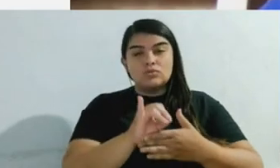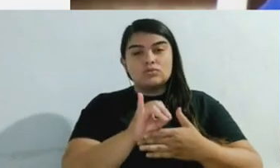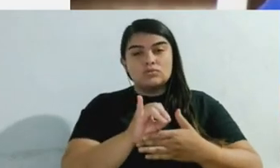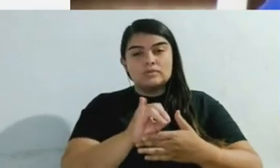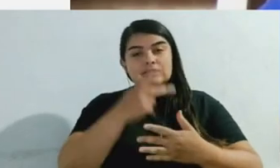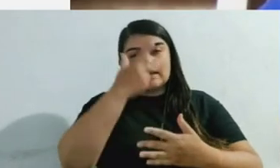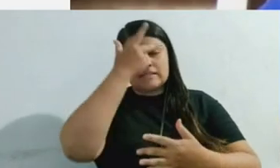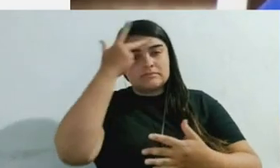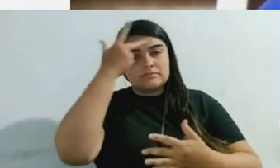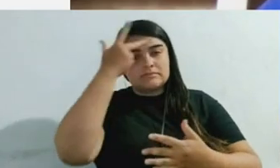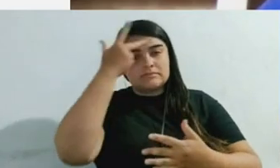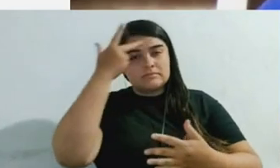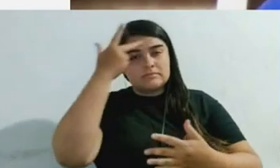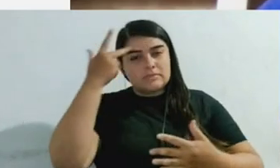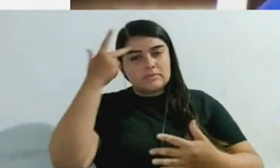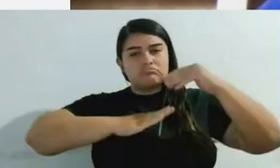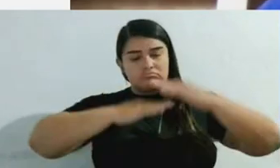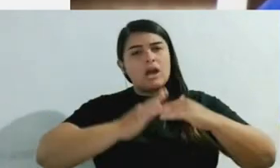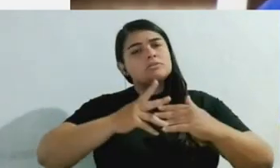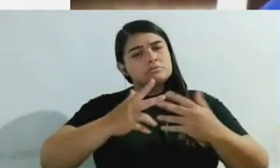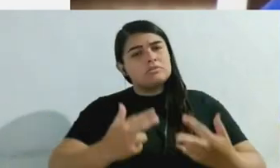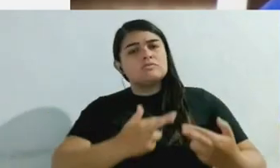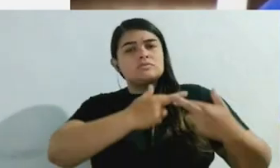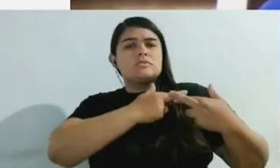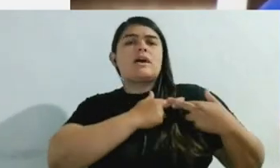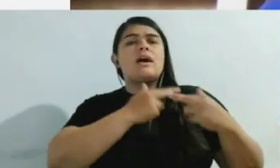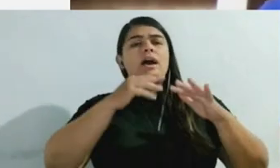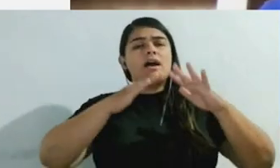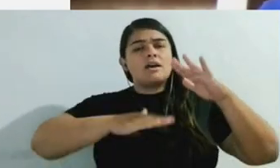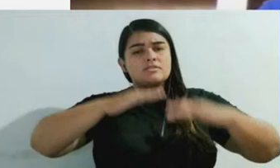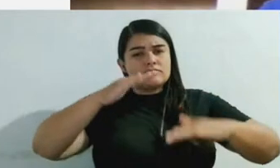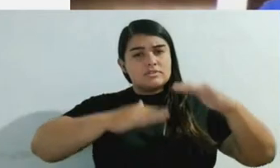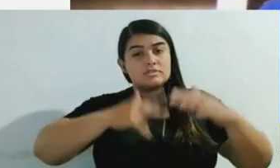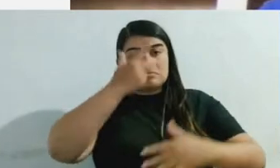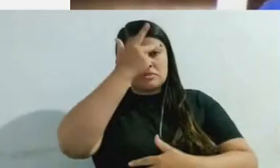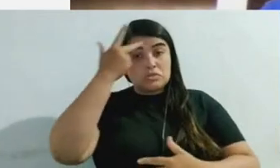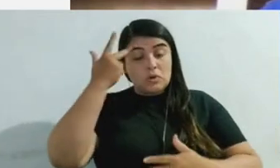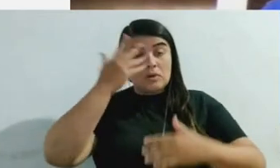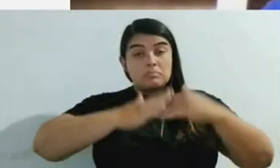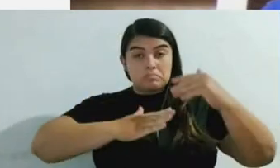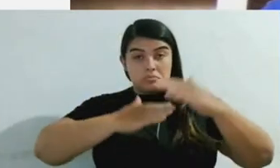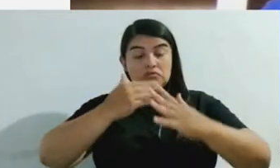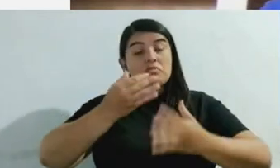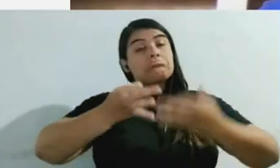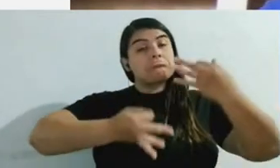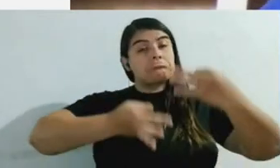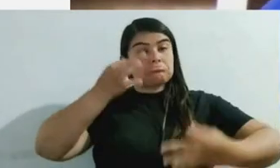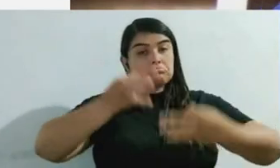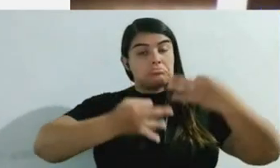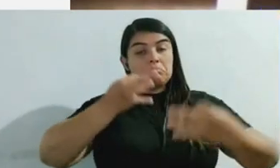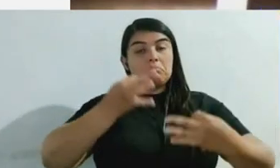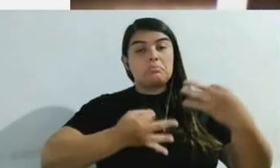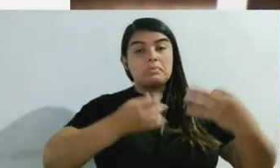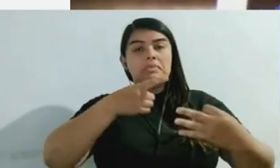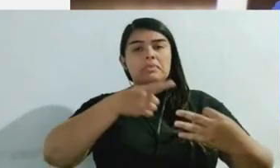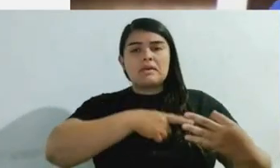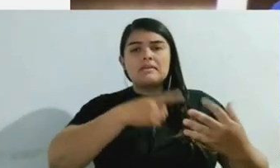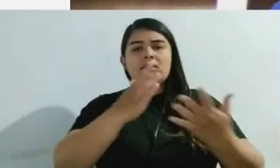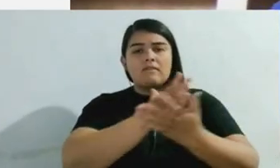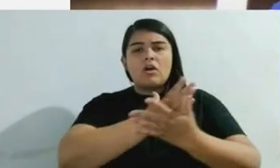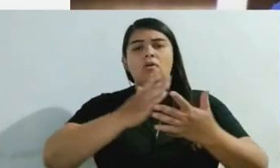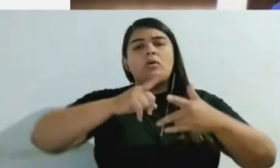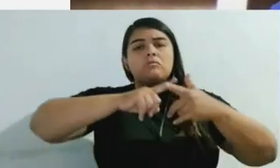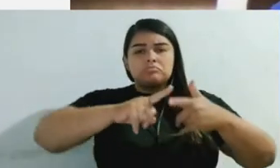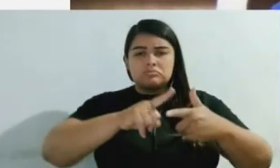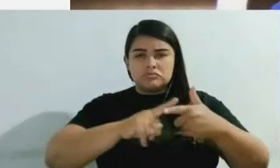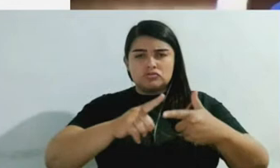where the legislature had prescribed penalties that judges could not alter. So across most of the criminal